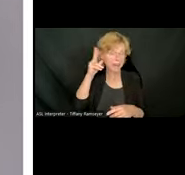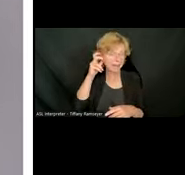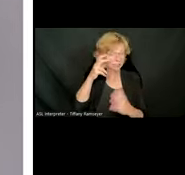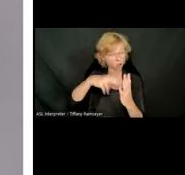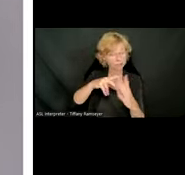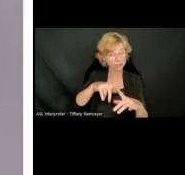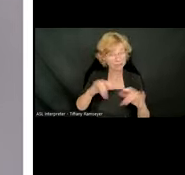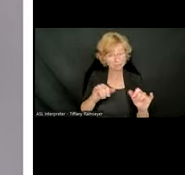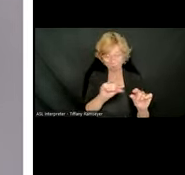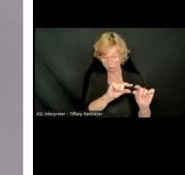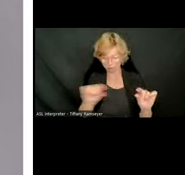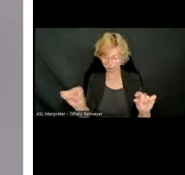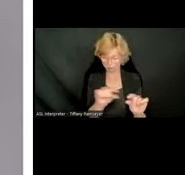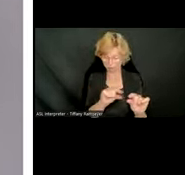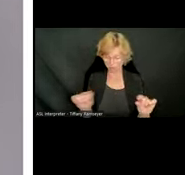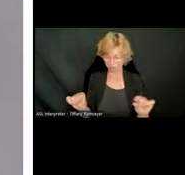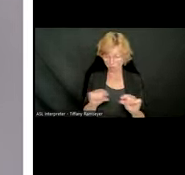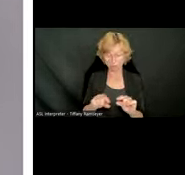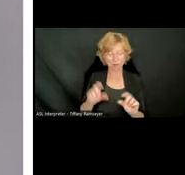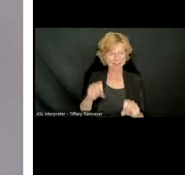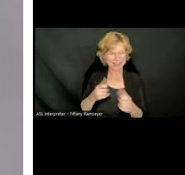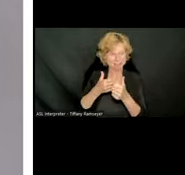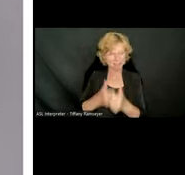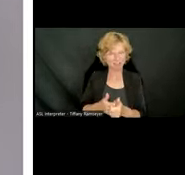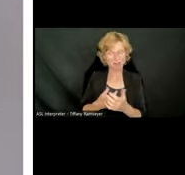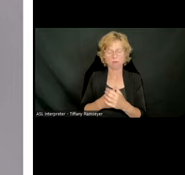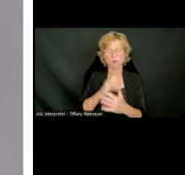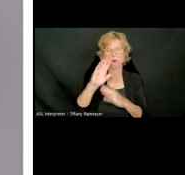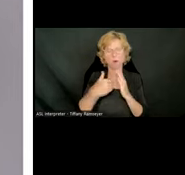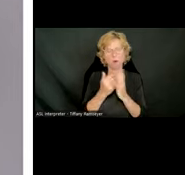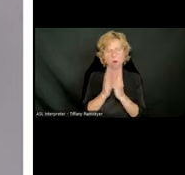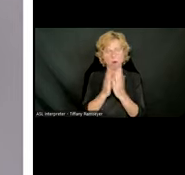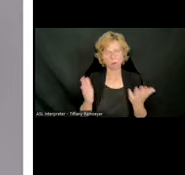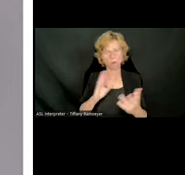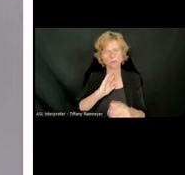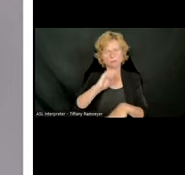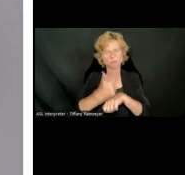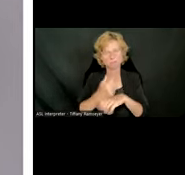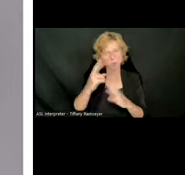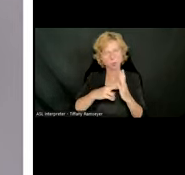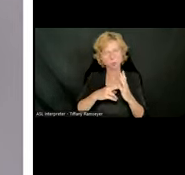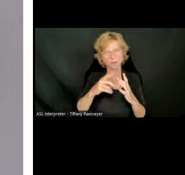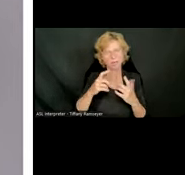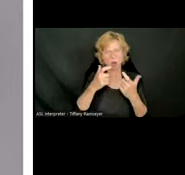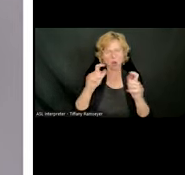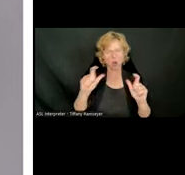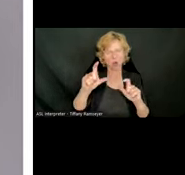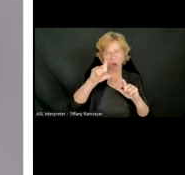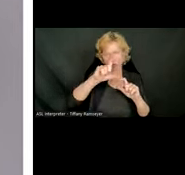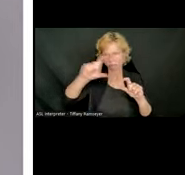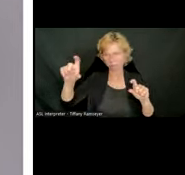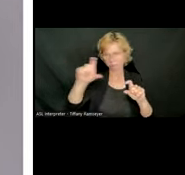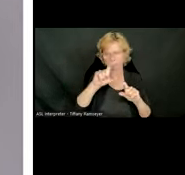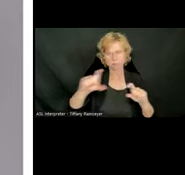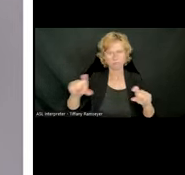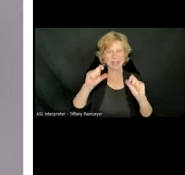along in the book as it's reading. All the books are formatted to read in large text, and you can change the filters in the color to meet the needs